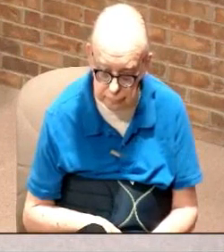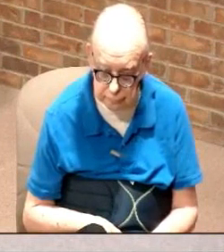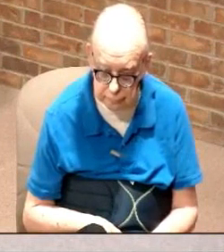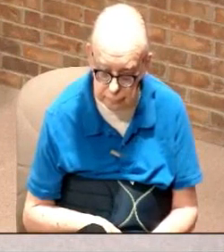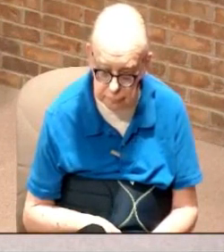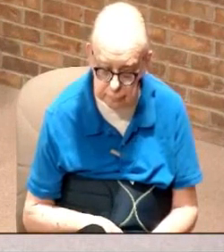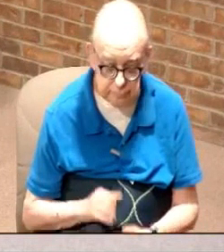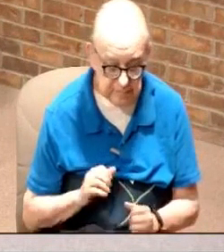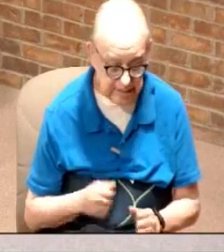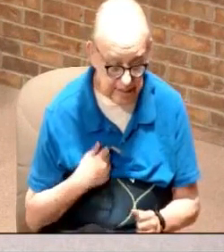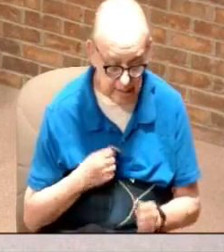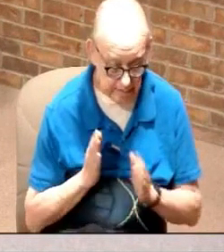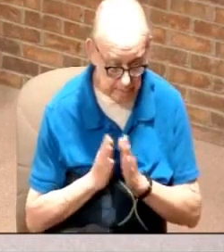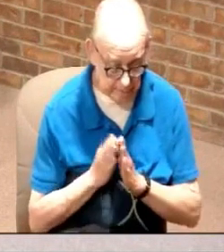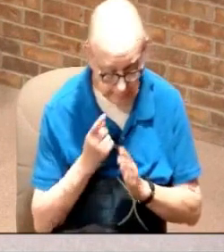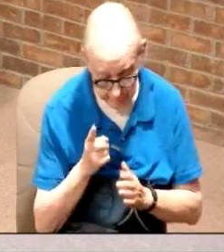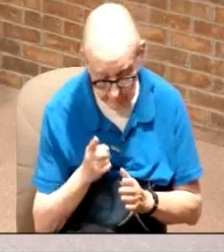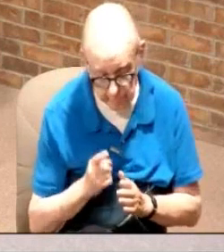I just pray for you